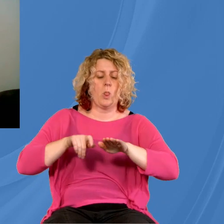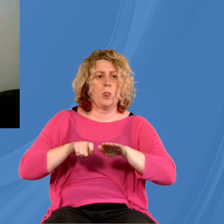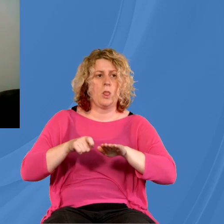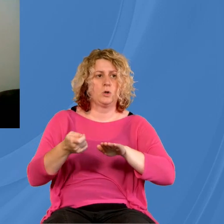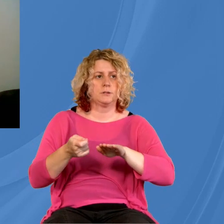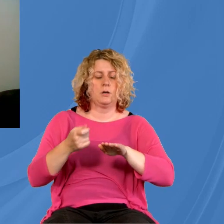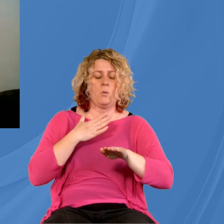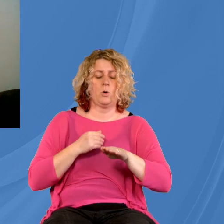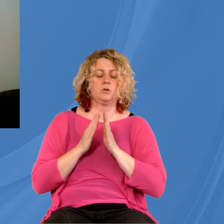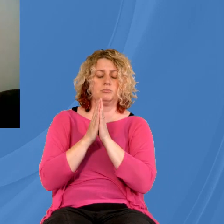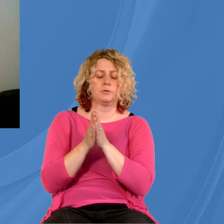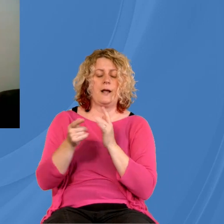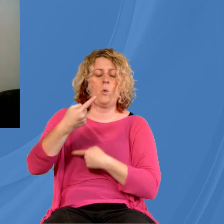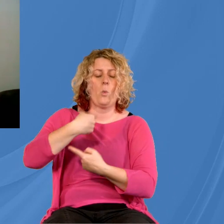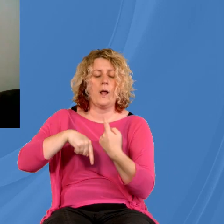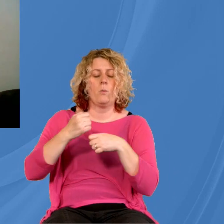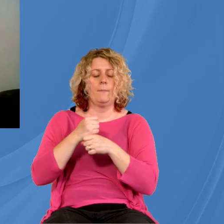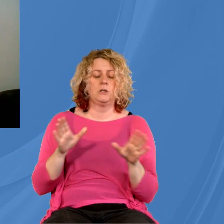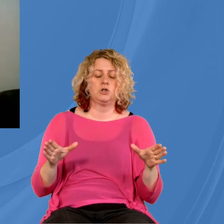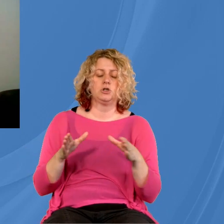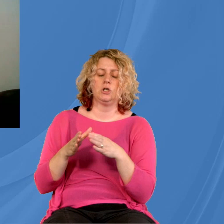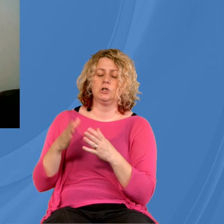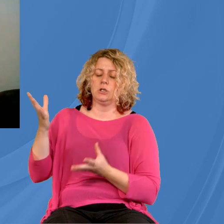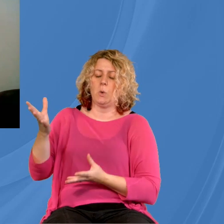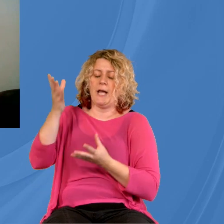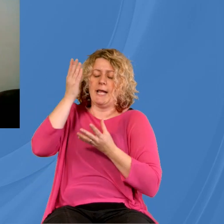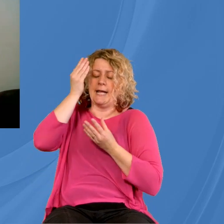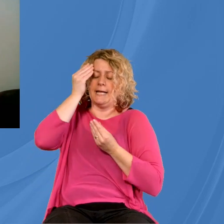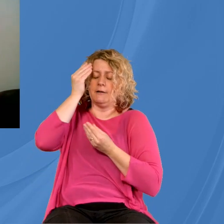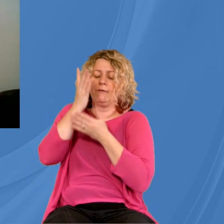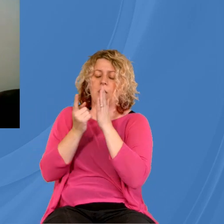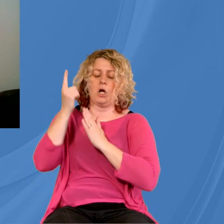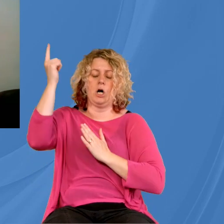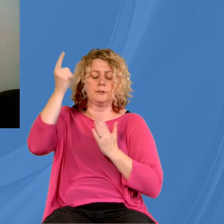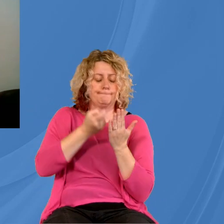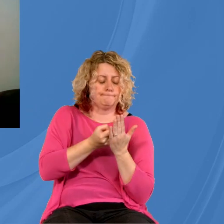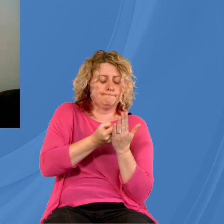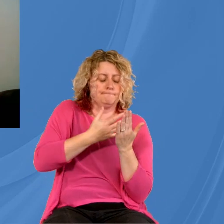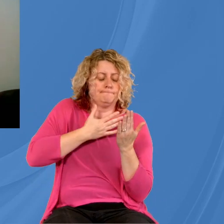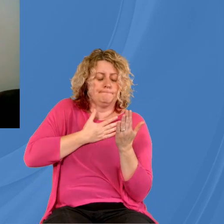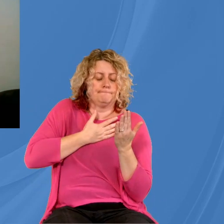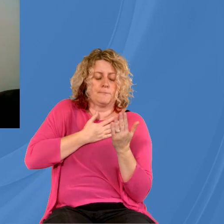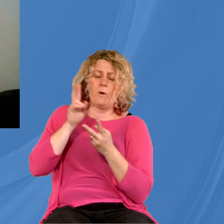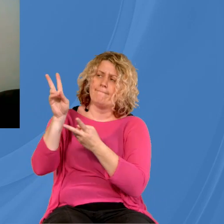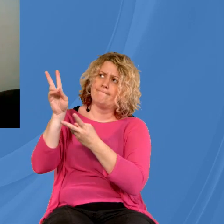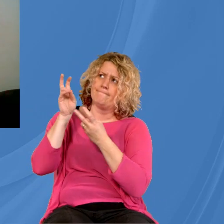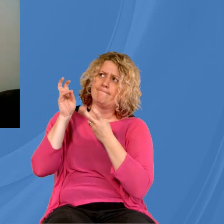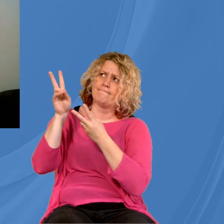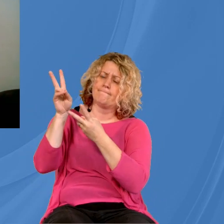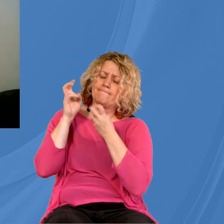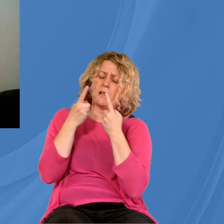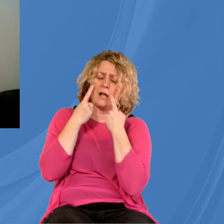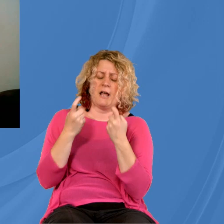pray we would be churches which are hearing God's word, listening to you carefully. We want to pray, Heavenly Father, we'd be churches of